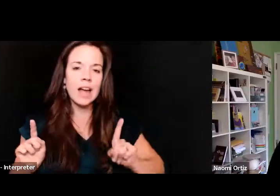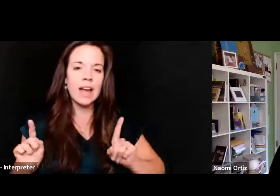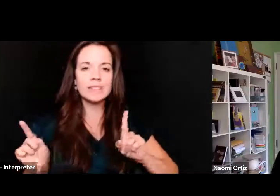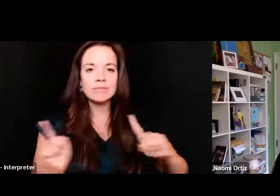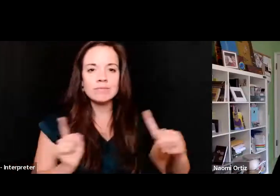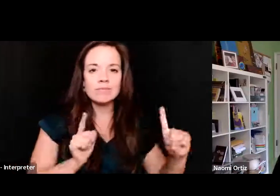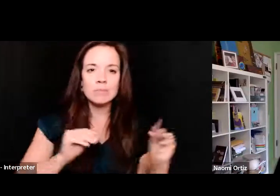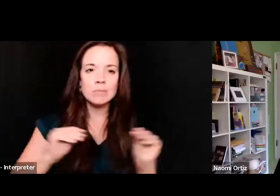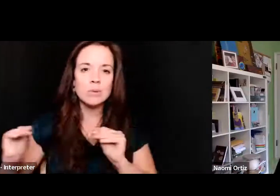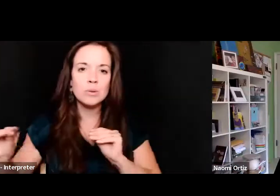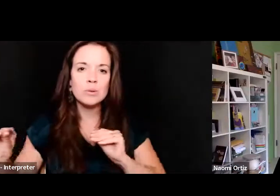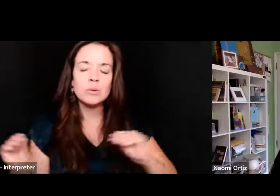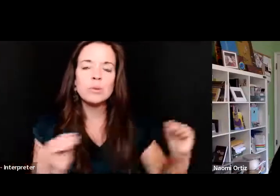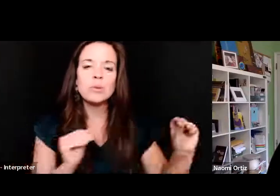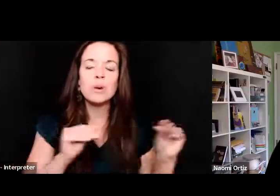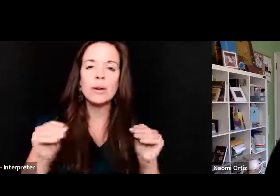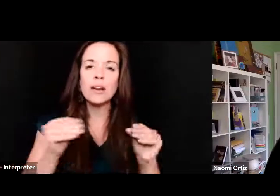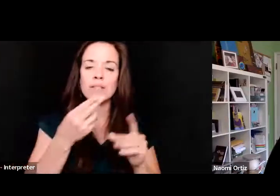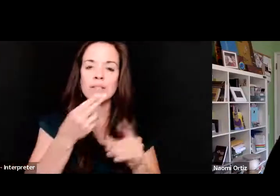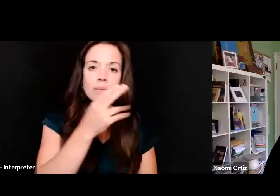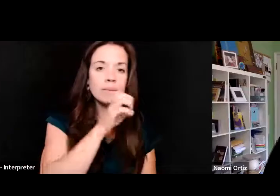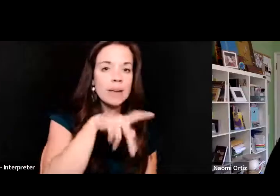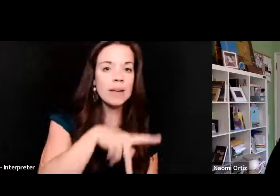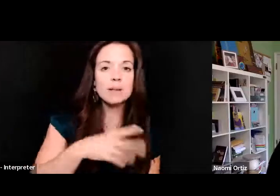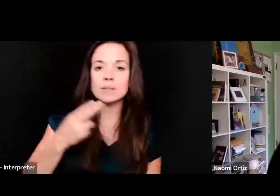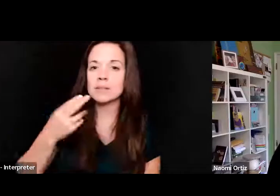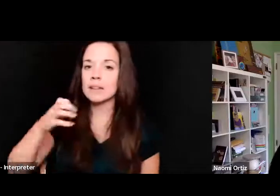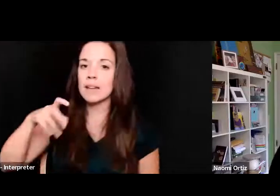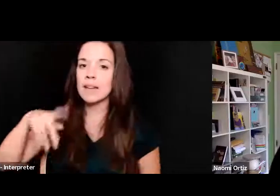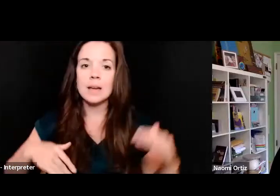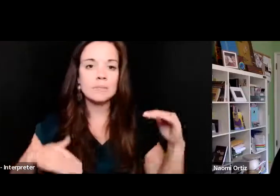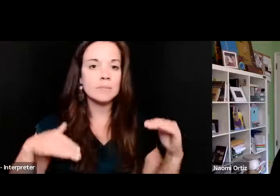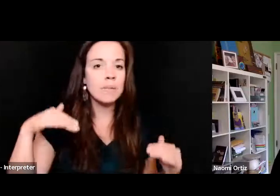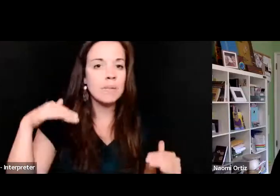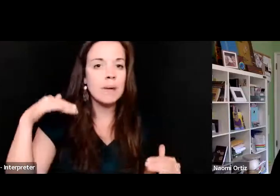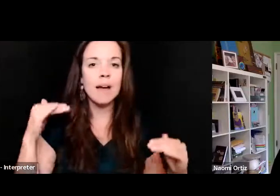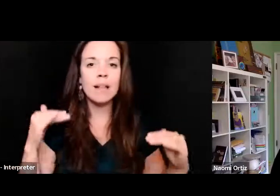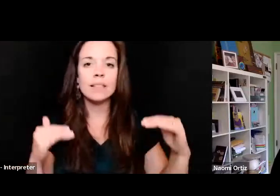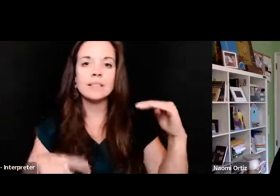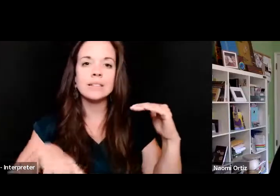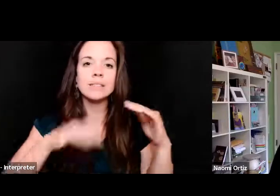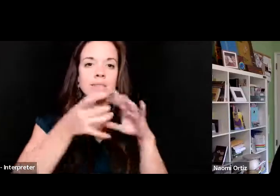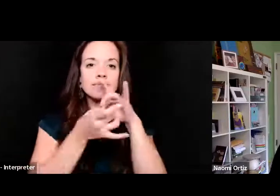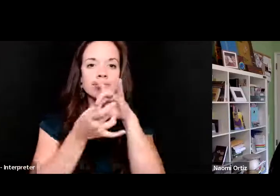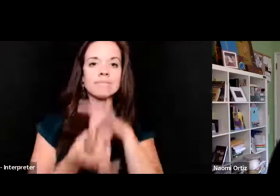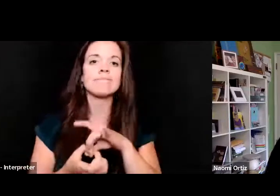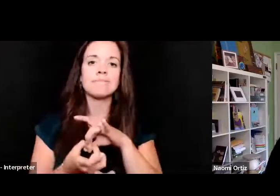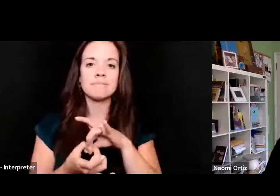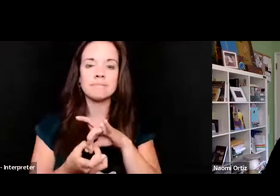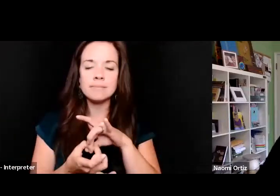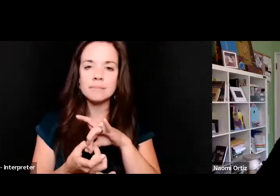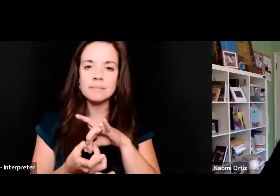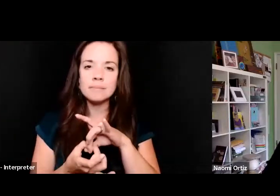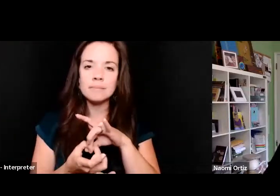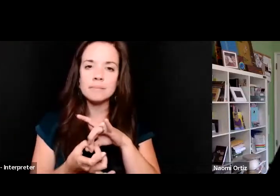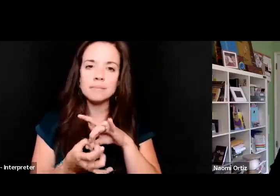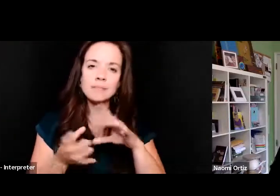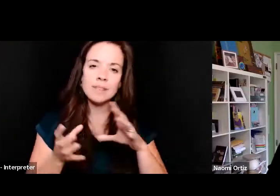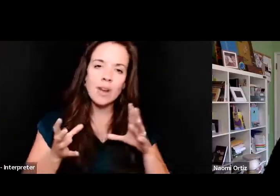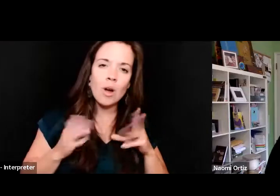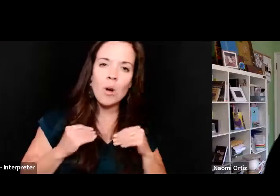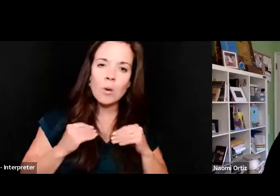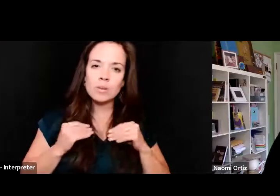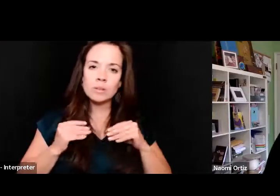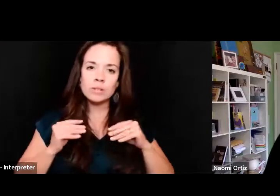from hip to hip to balance. Constitute ground. Own those spasmic